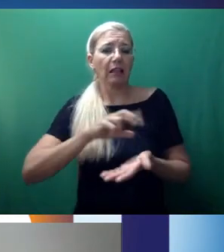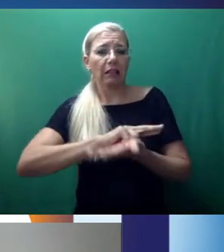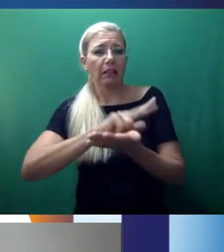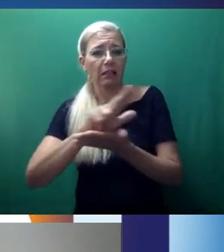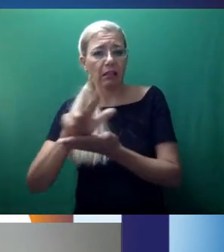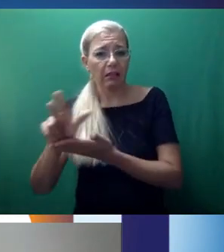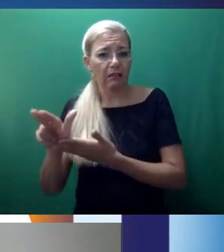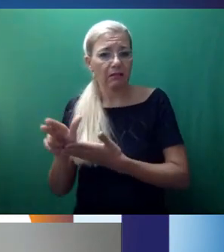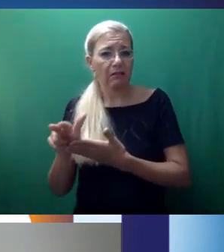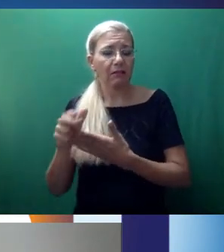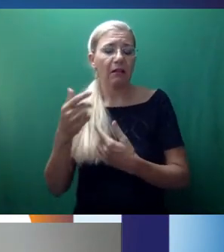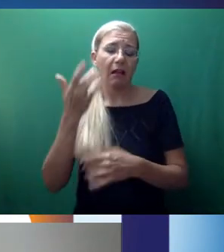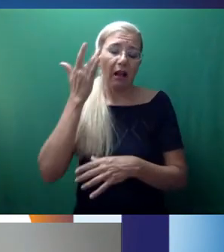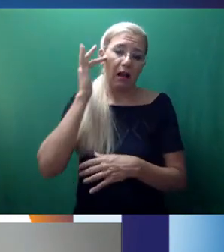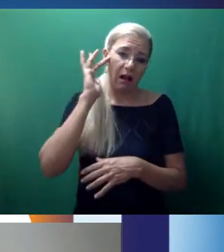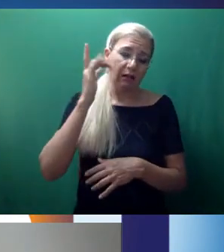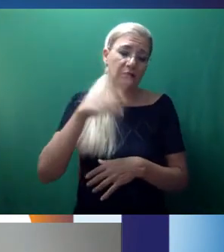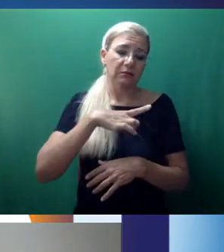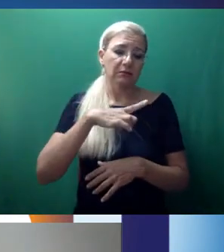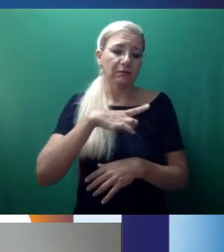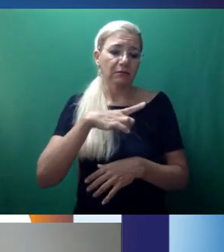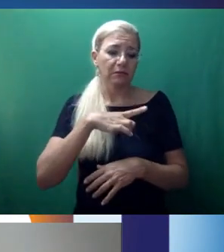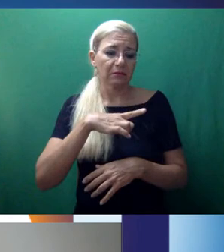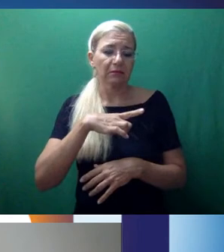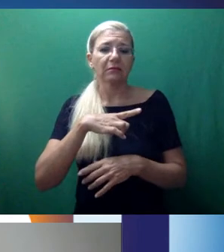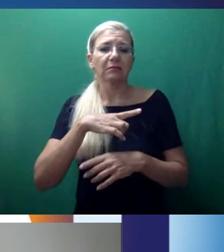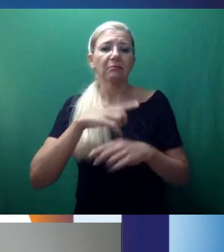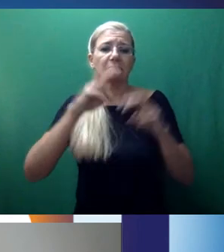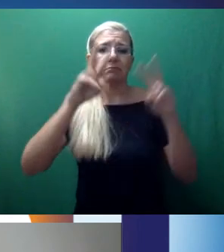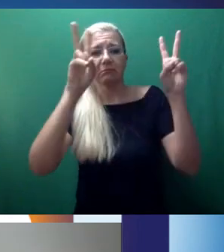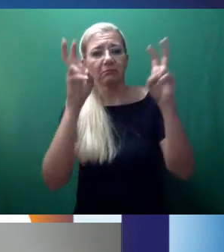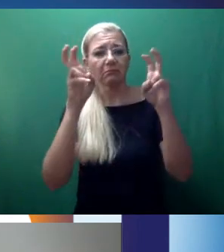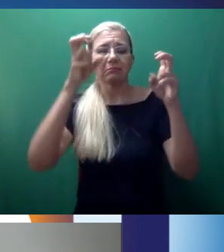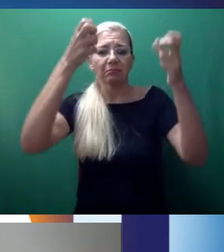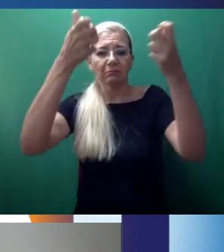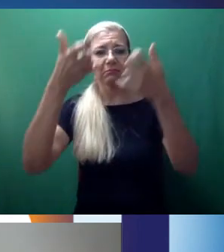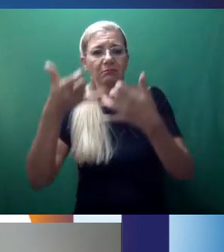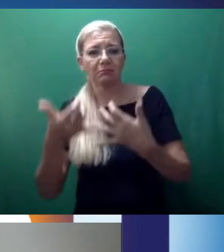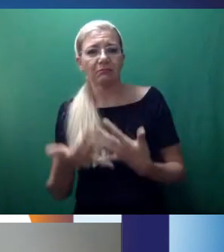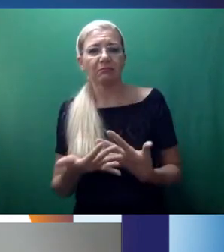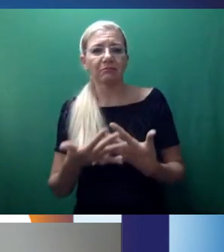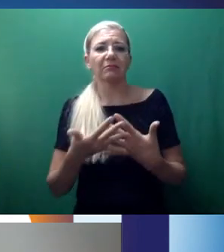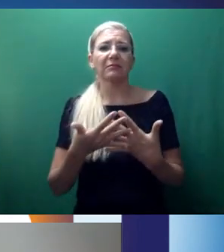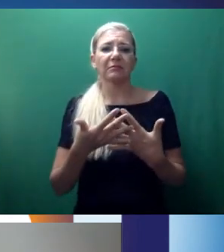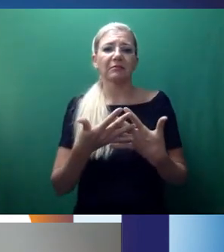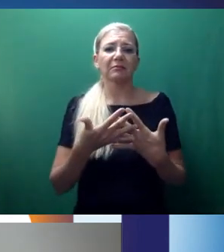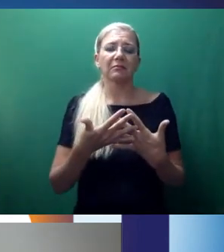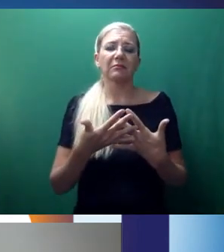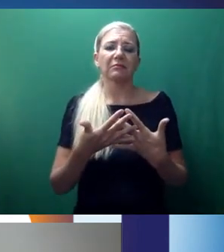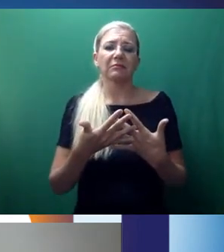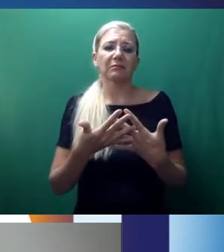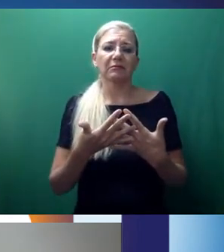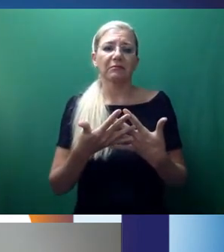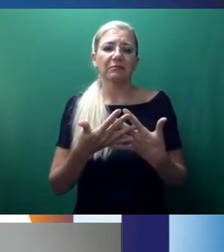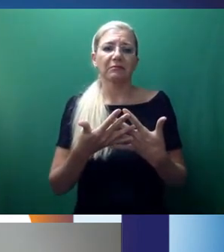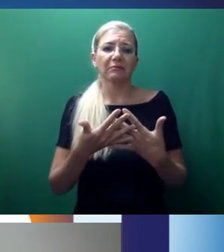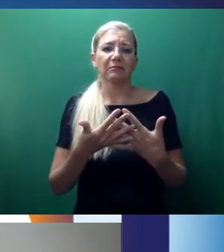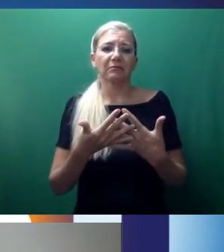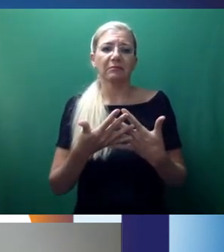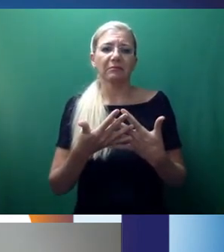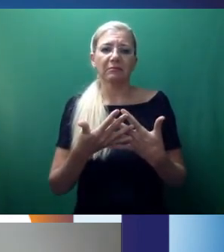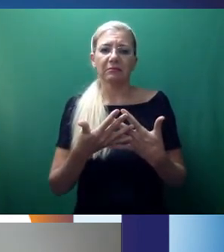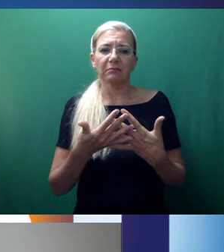think it may be, we may talk about it in terms of the percentage that's devoted to